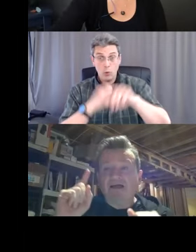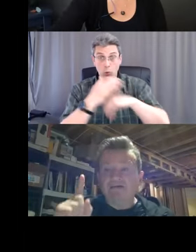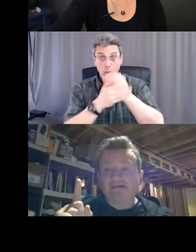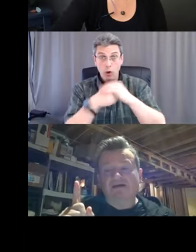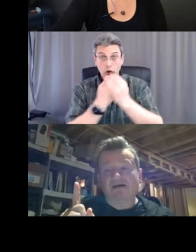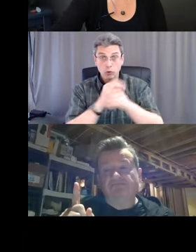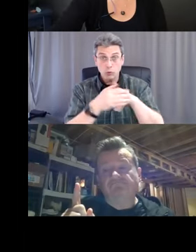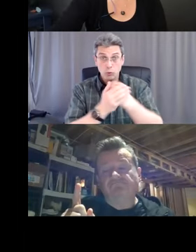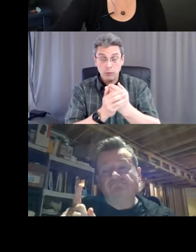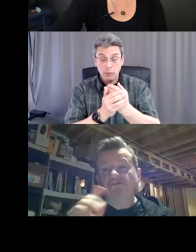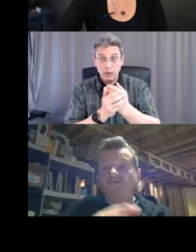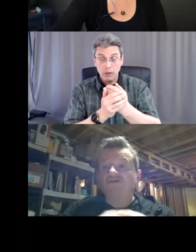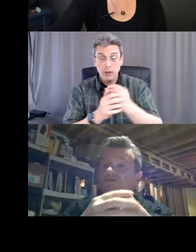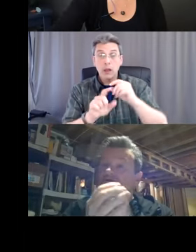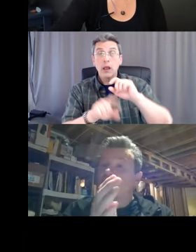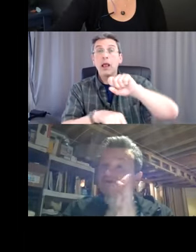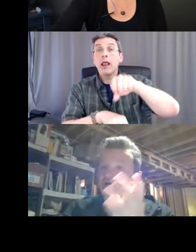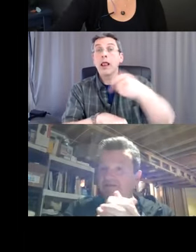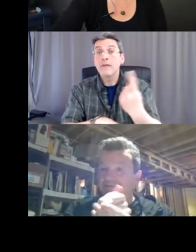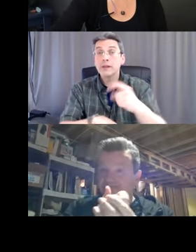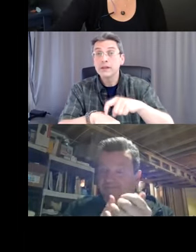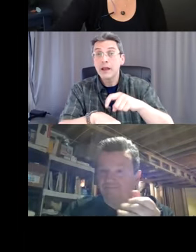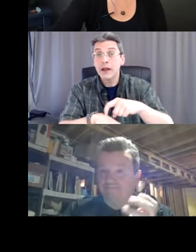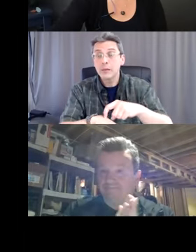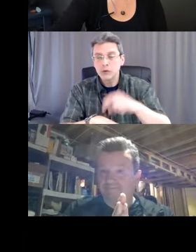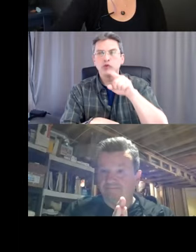the 11th time you should use good moisturizer.